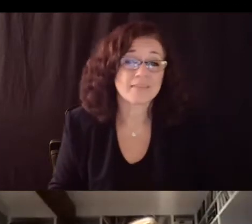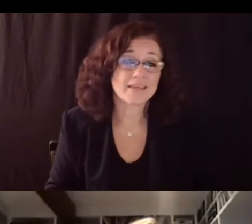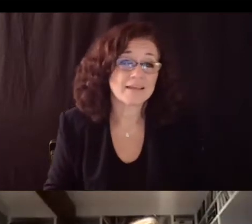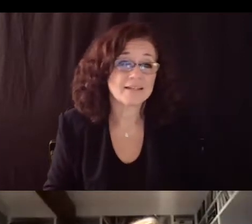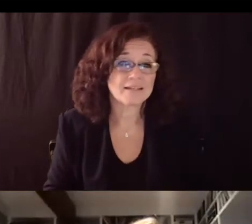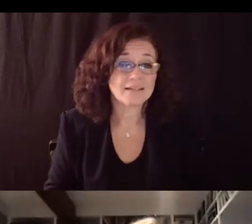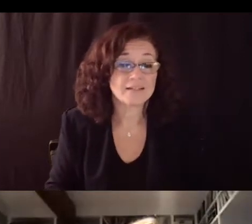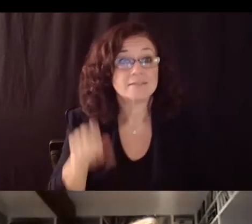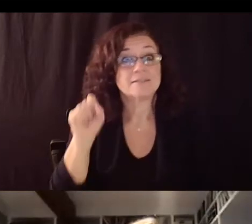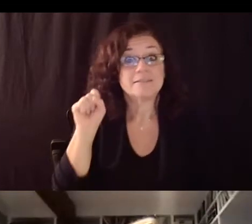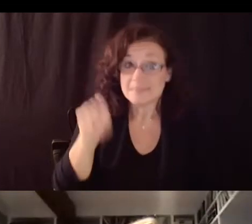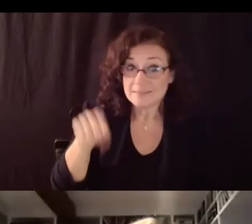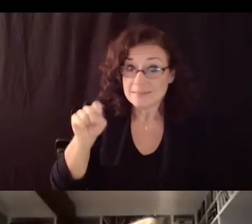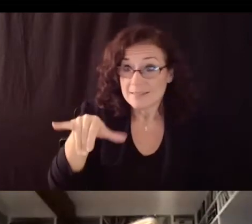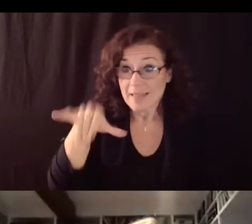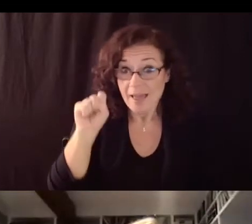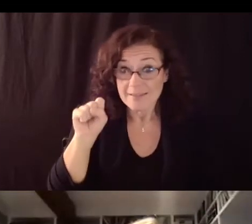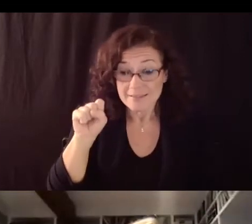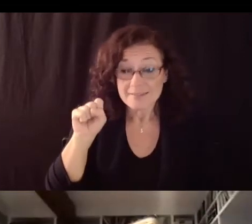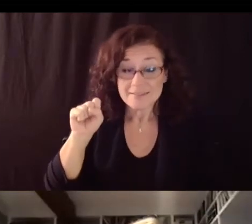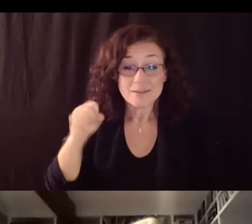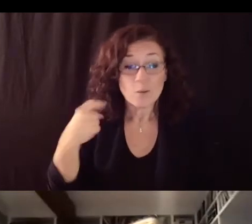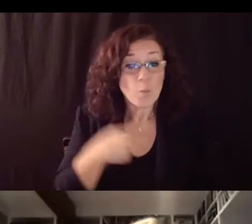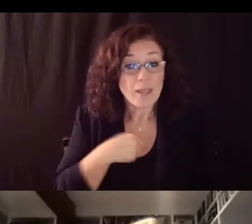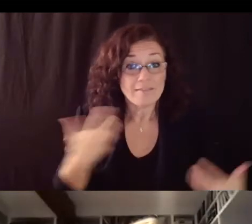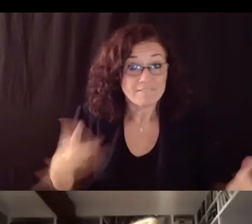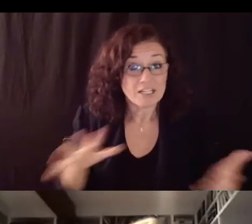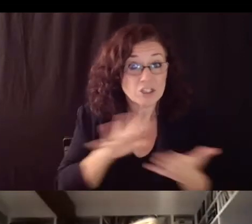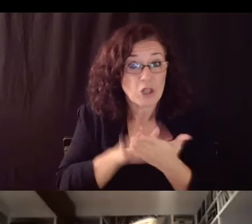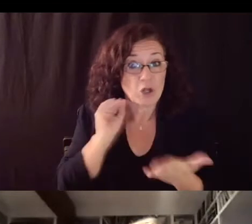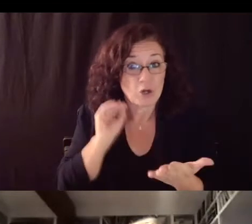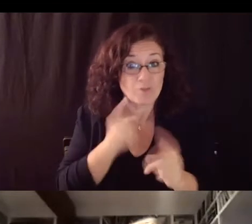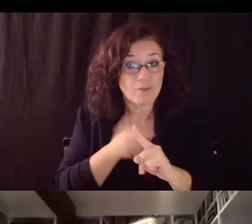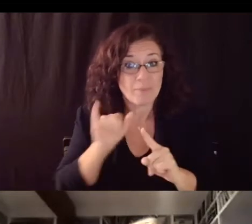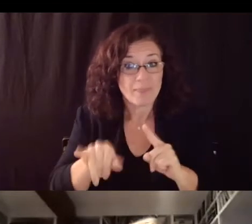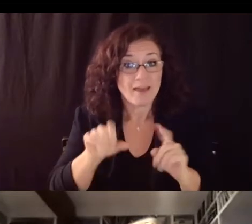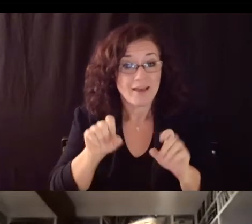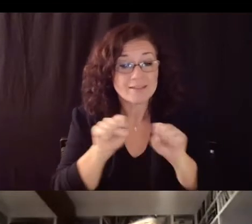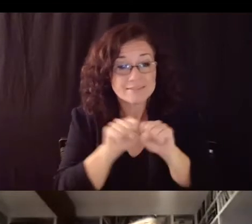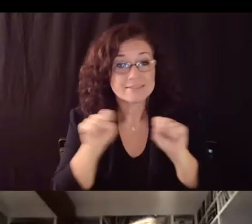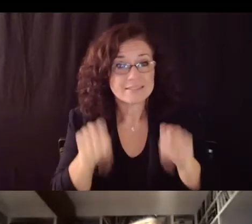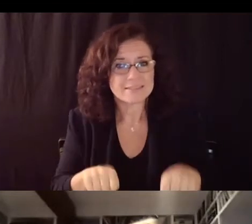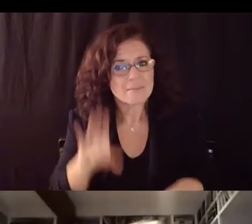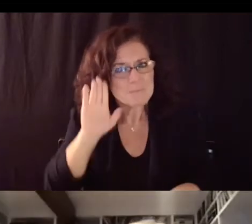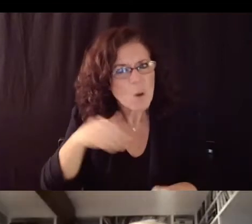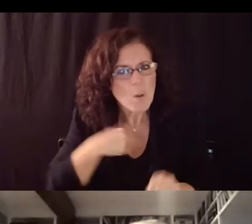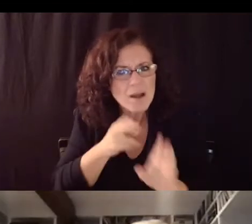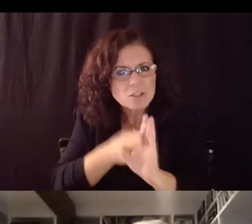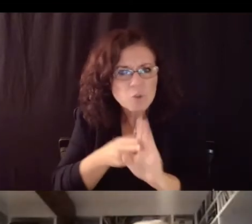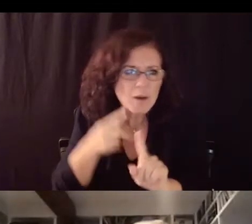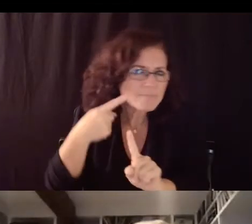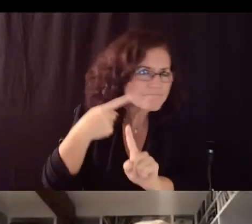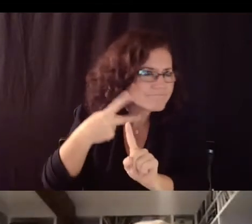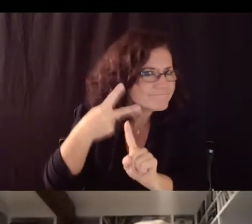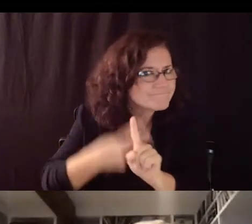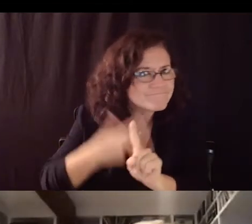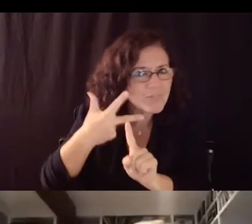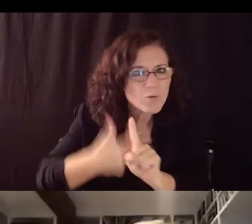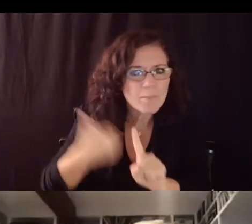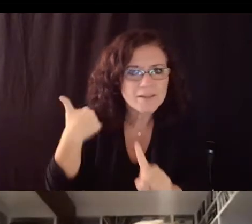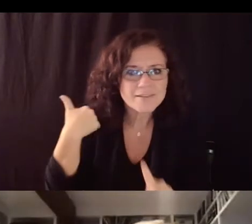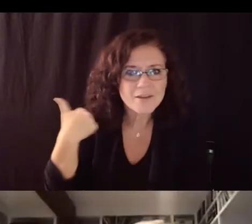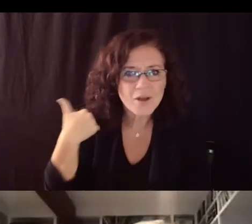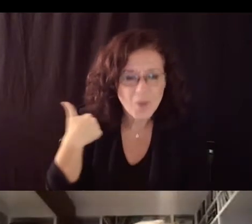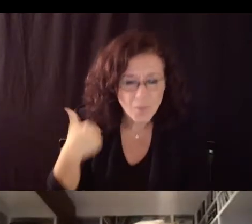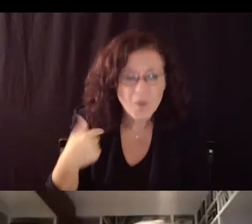the learning of this system in santa barbara unified as you know when i got here several months ago we we learned about this uh continued